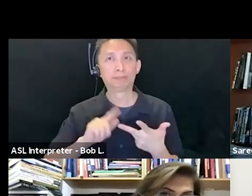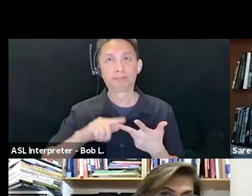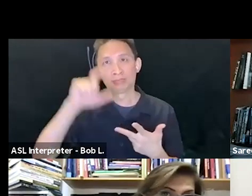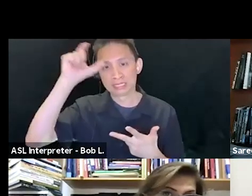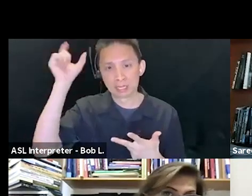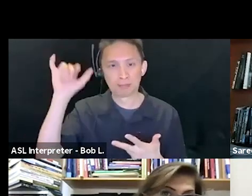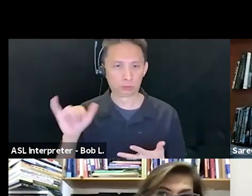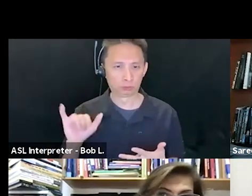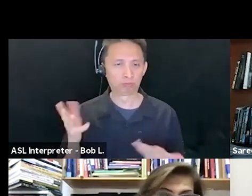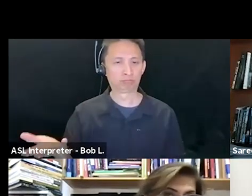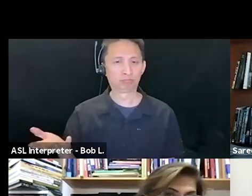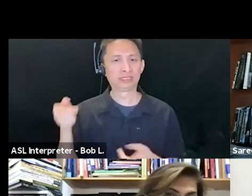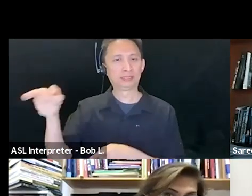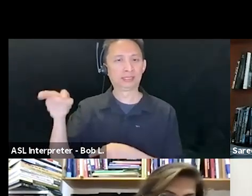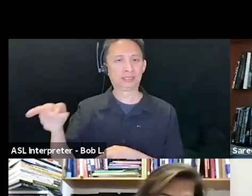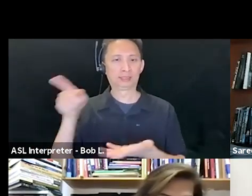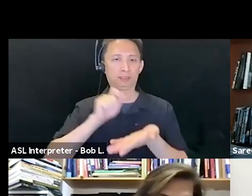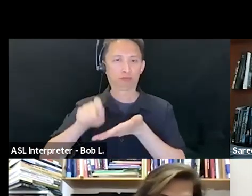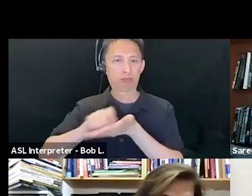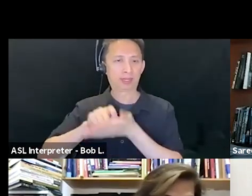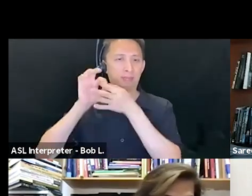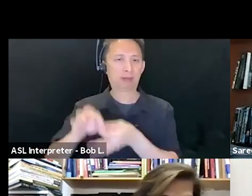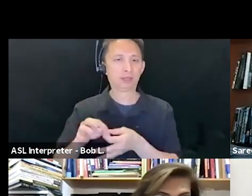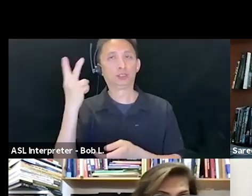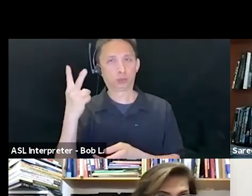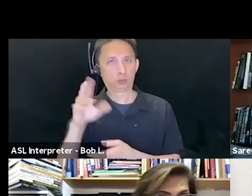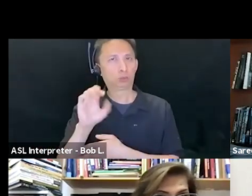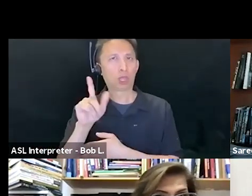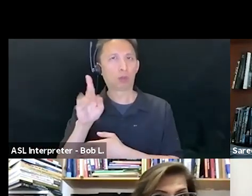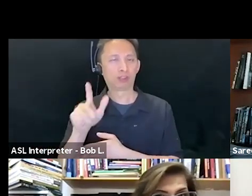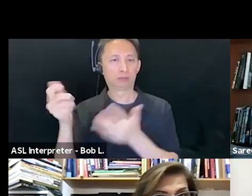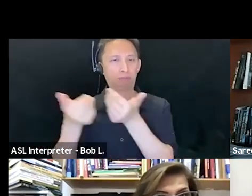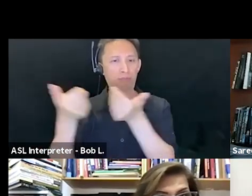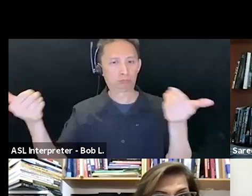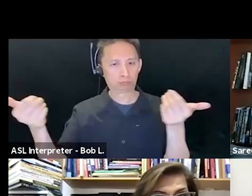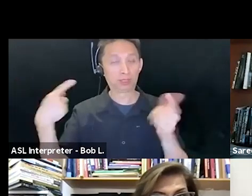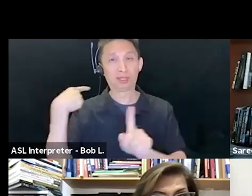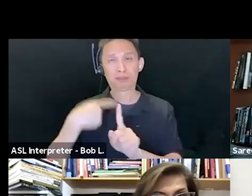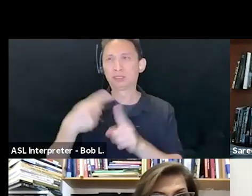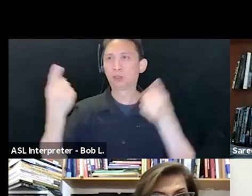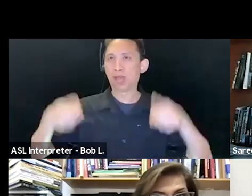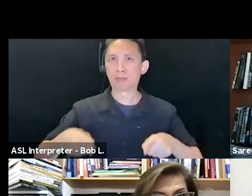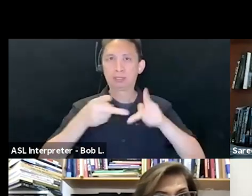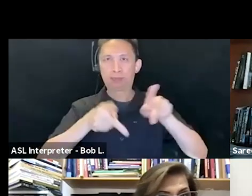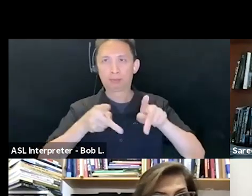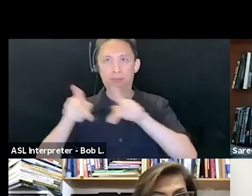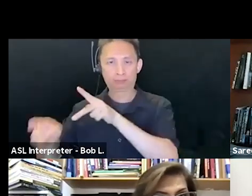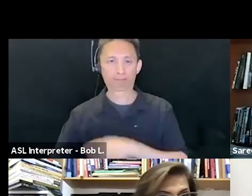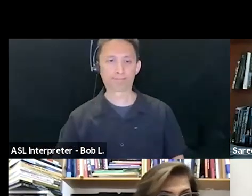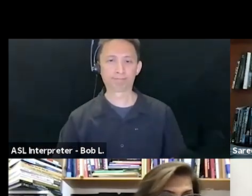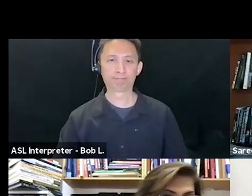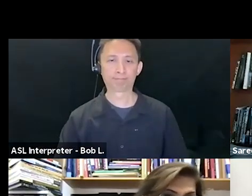of two colonial partitions and their aftermaths from the standpoint of their victims. Sari Makdisi